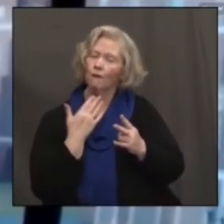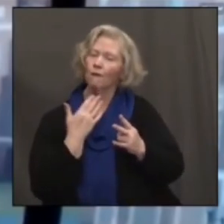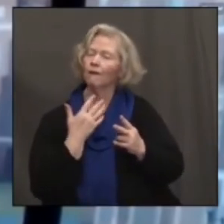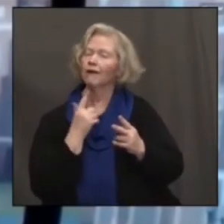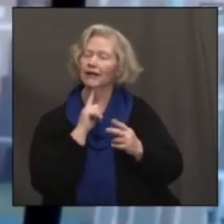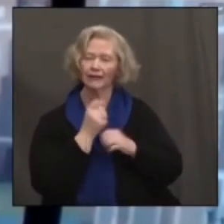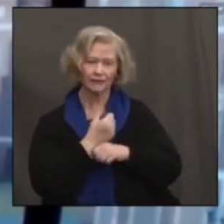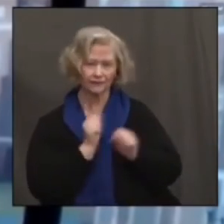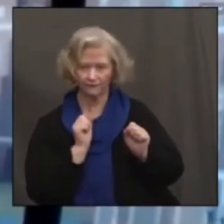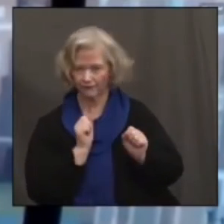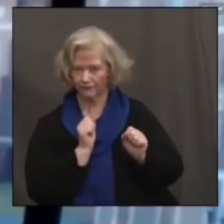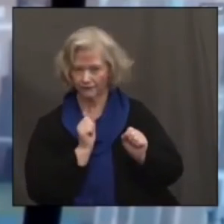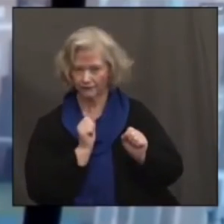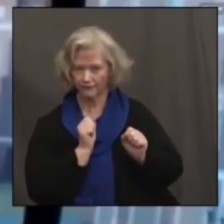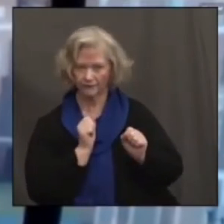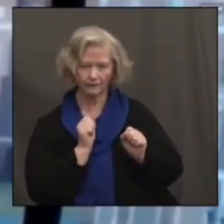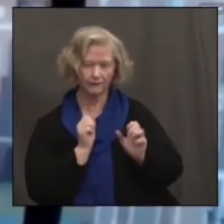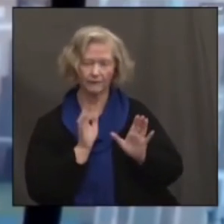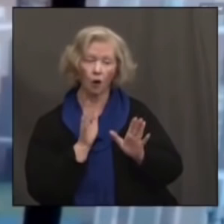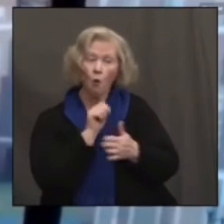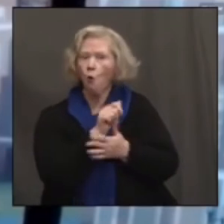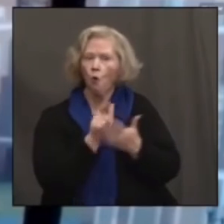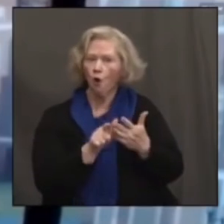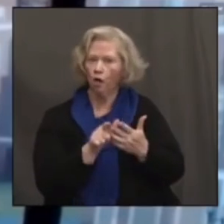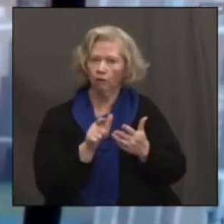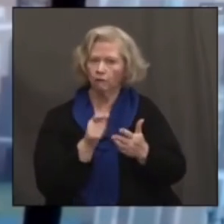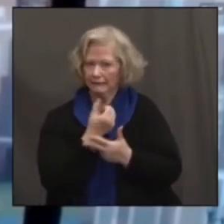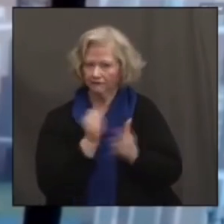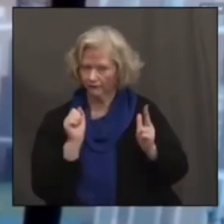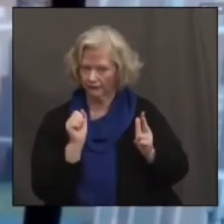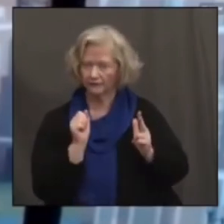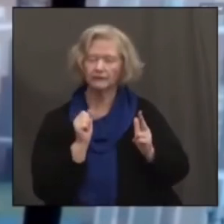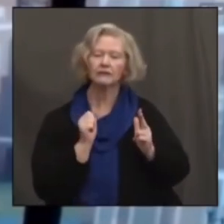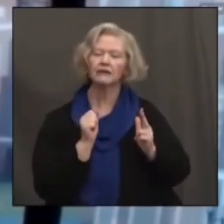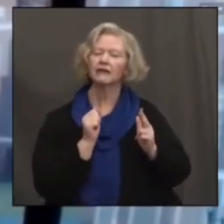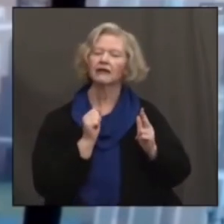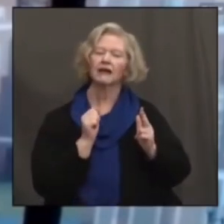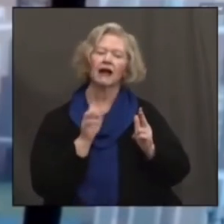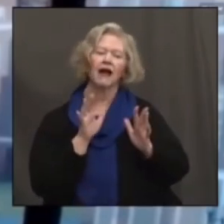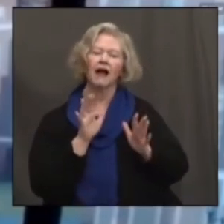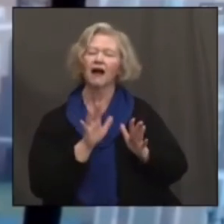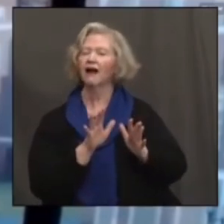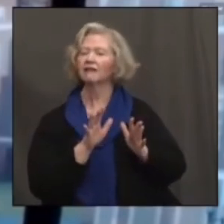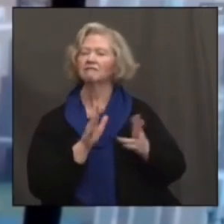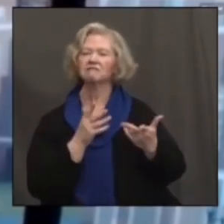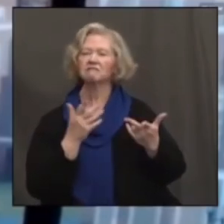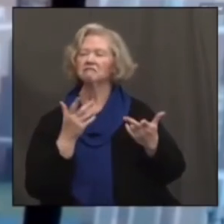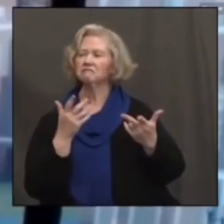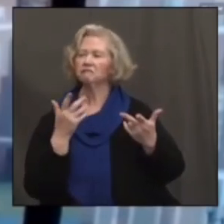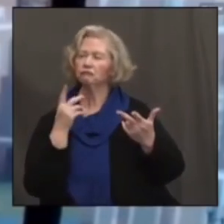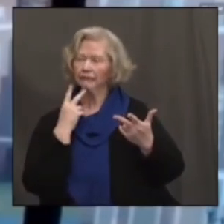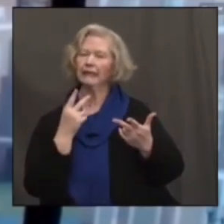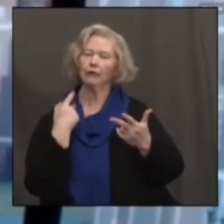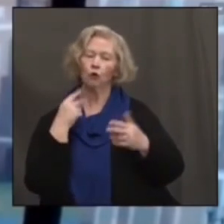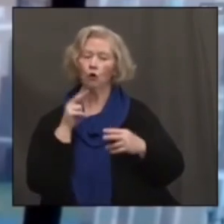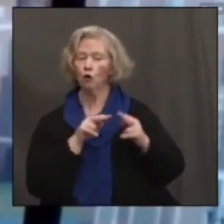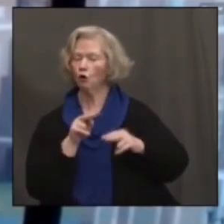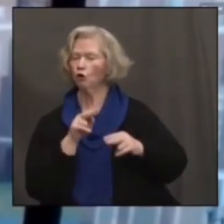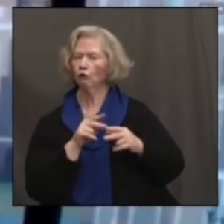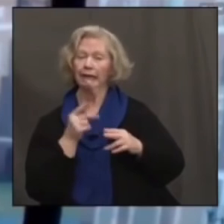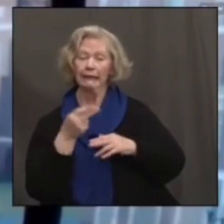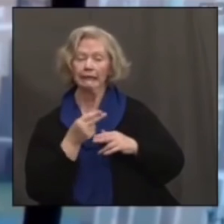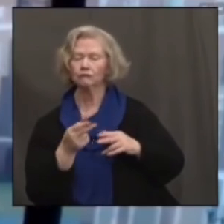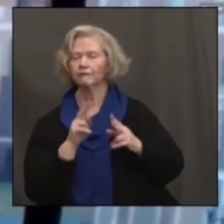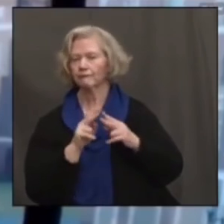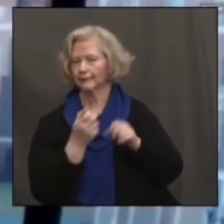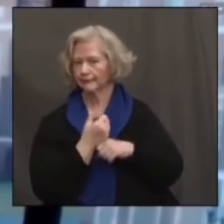with respect to, they have an excellent safety profile with very rare